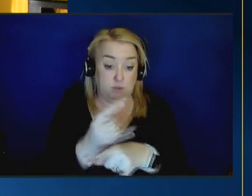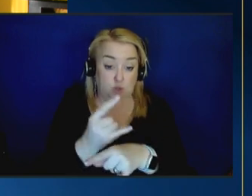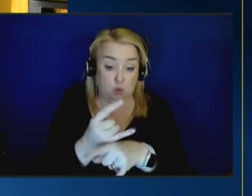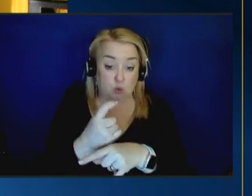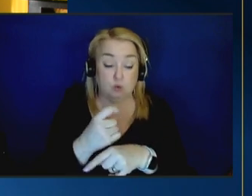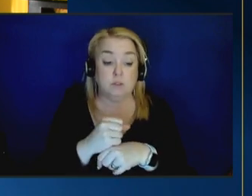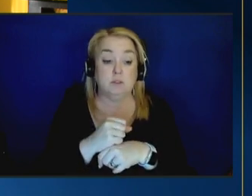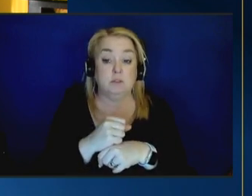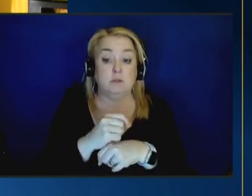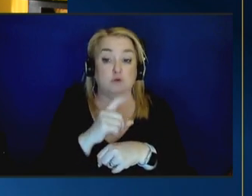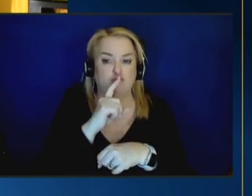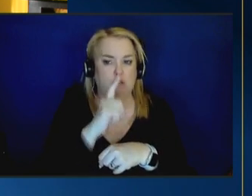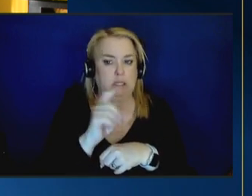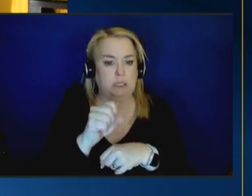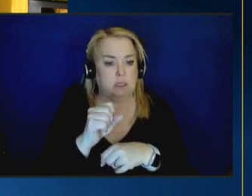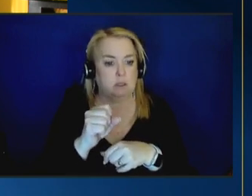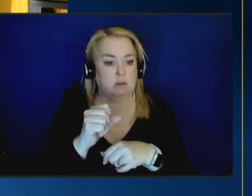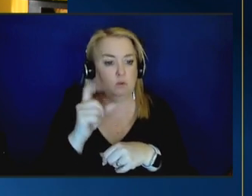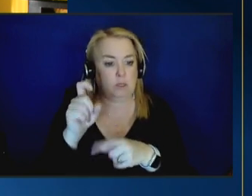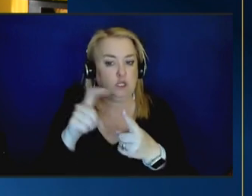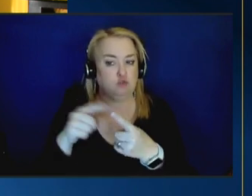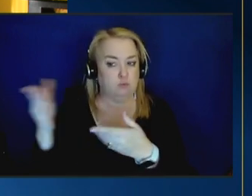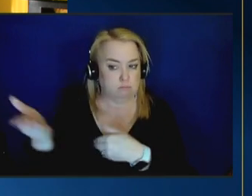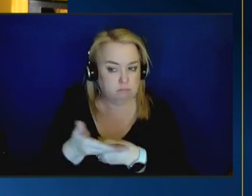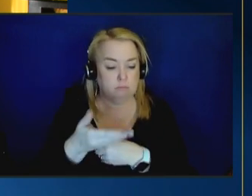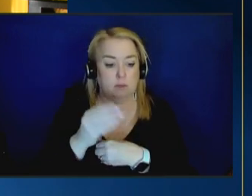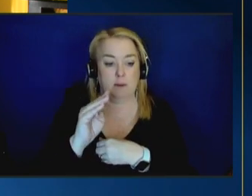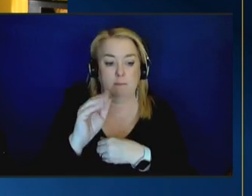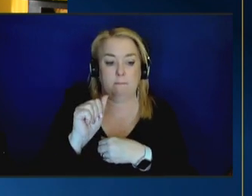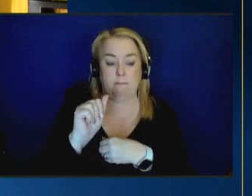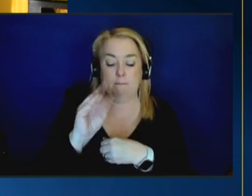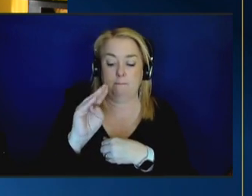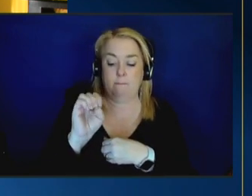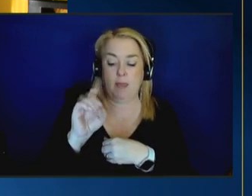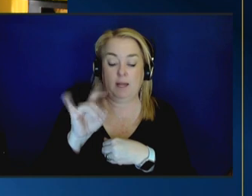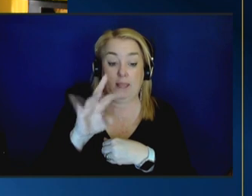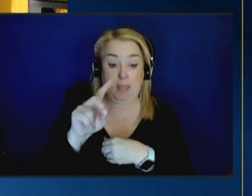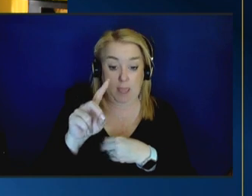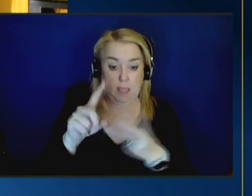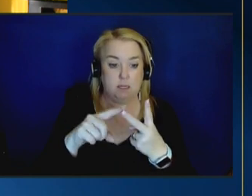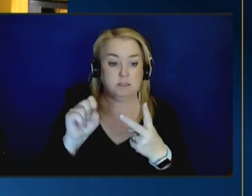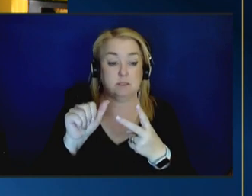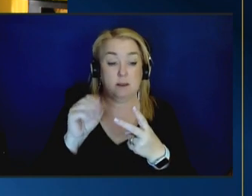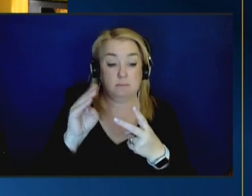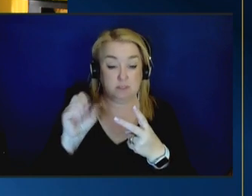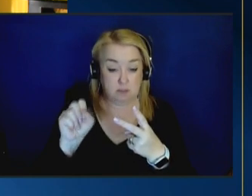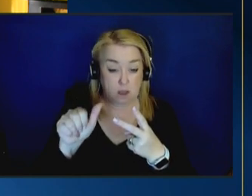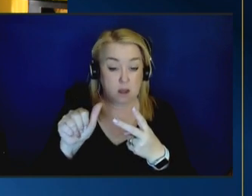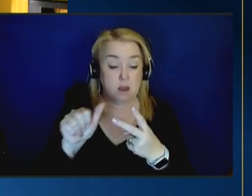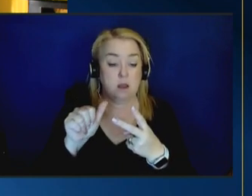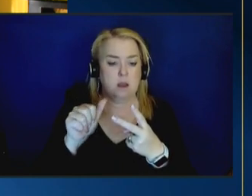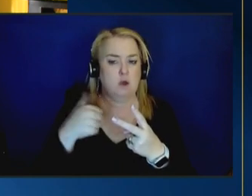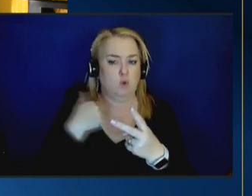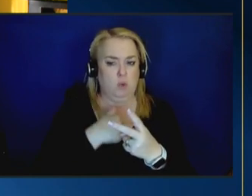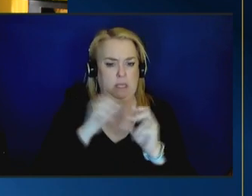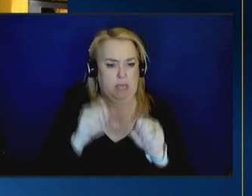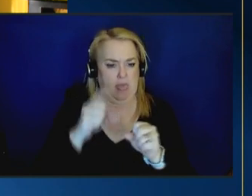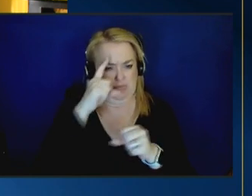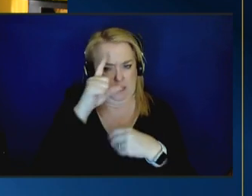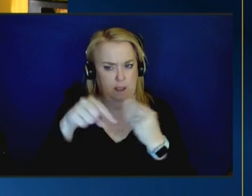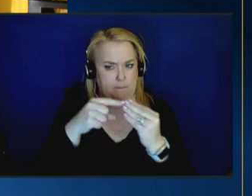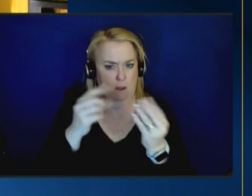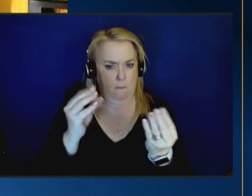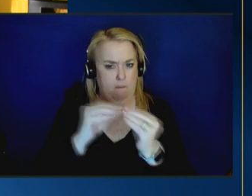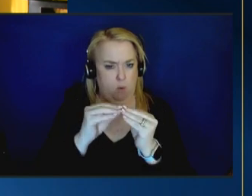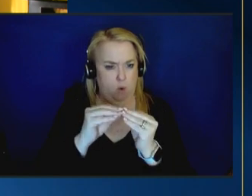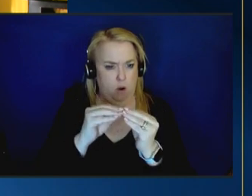opportunity to bring medicaid uh and samsa to the table to help all of us think more sophisticatedly about what interventions